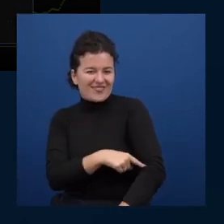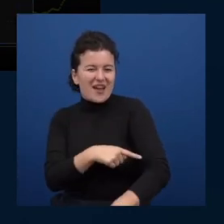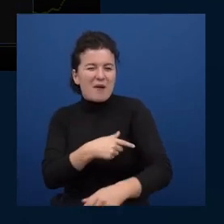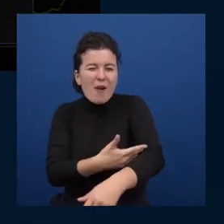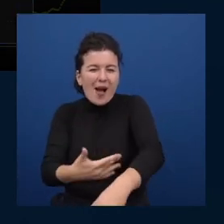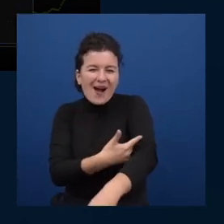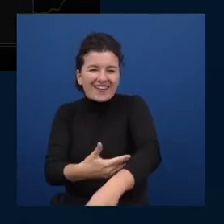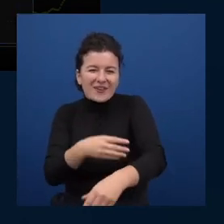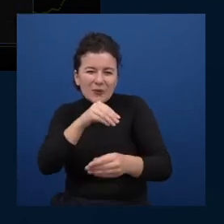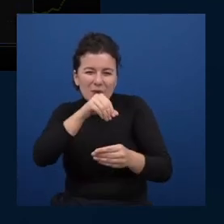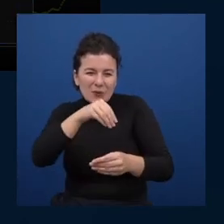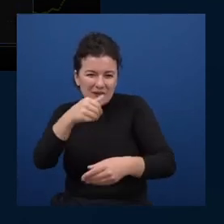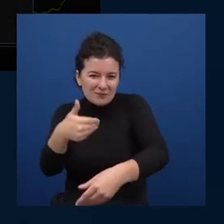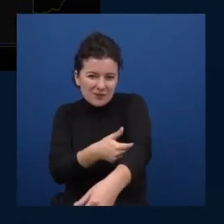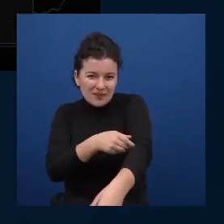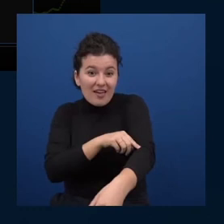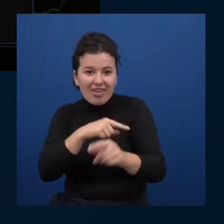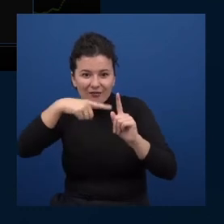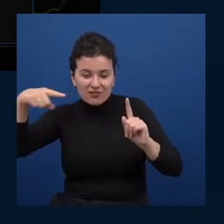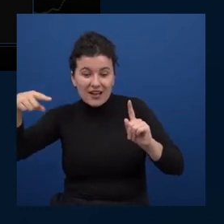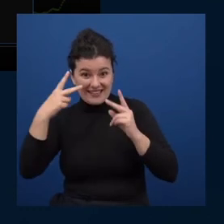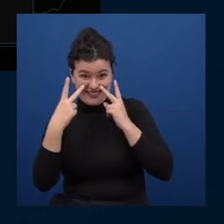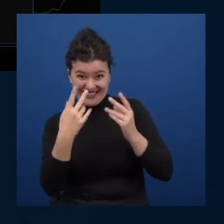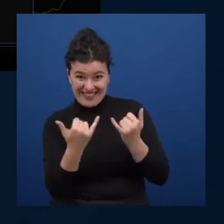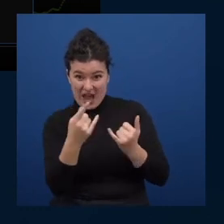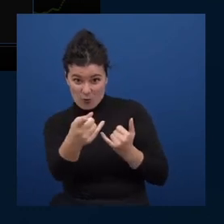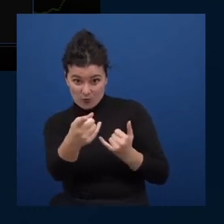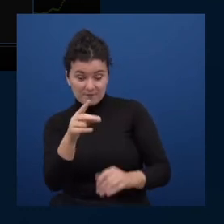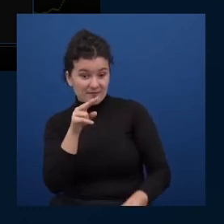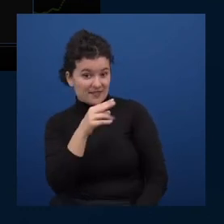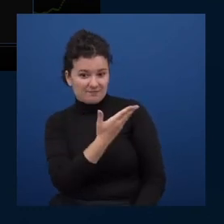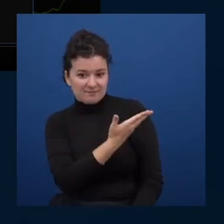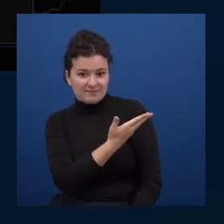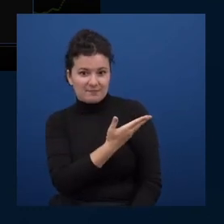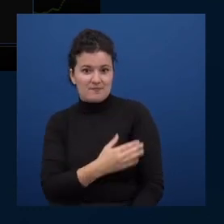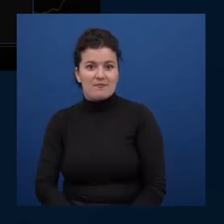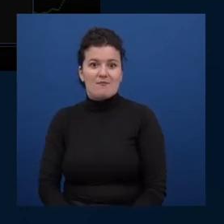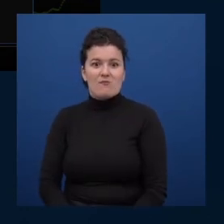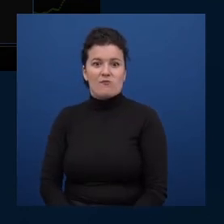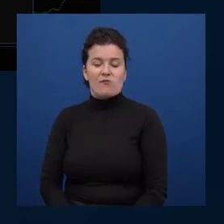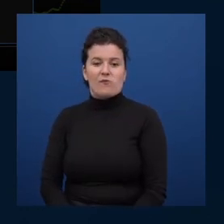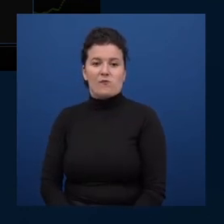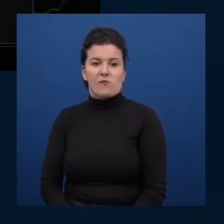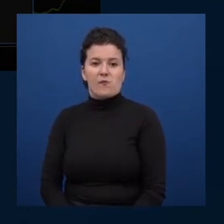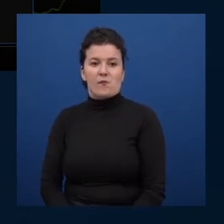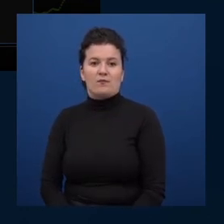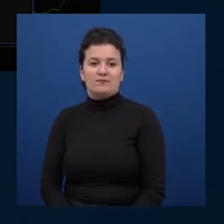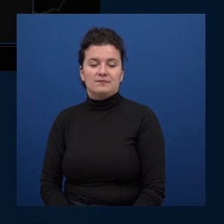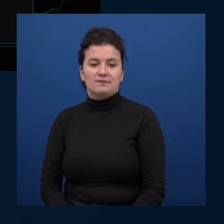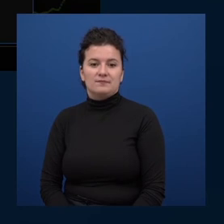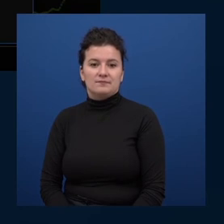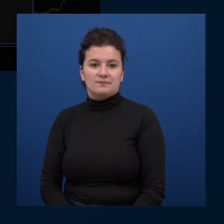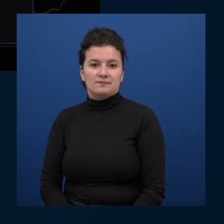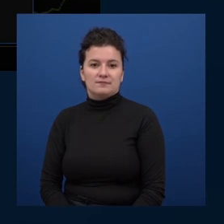look at this here i'll just zoom in a little bit i'll go to my uh some code here